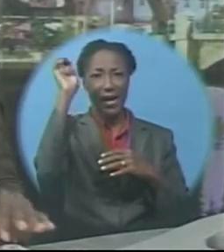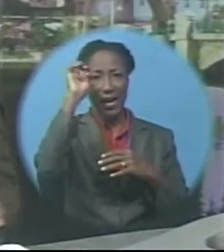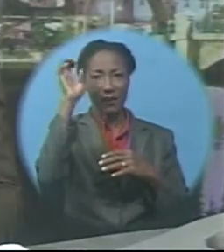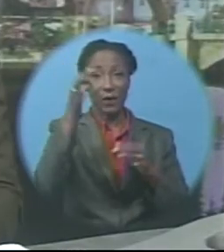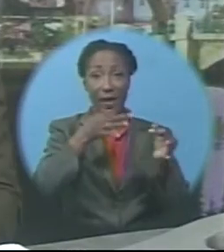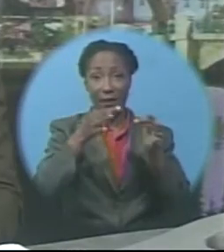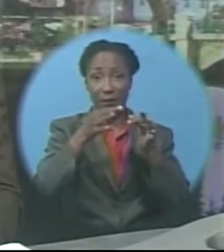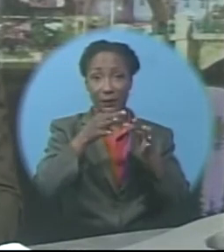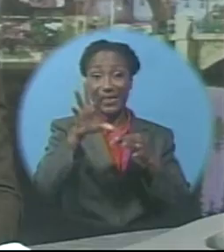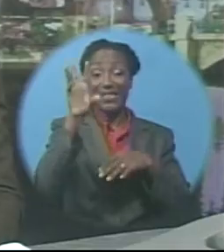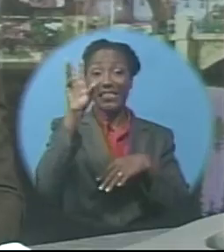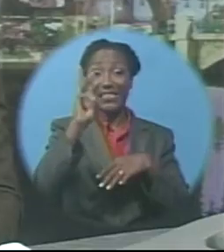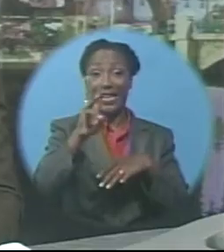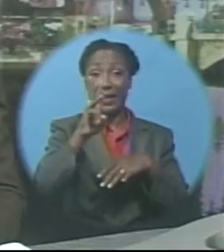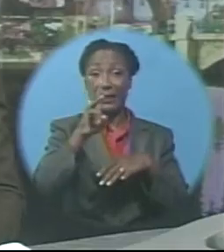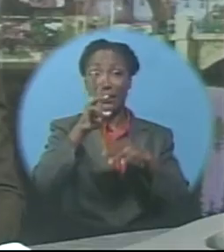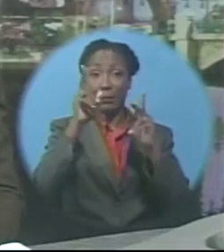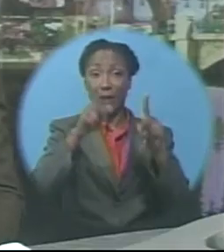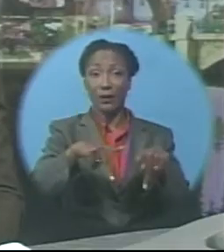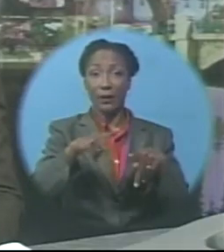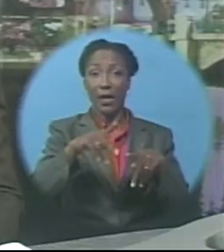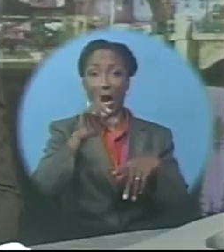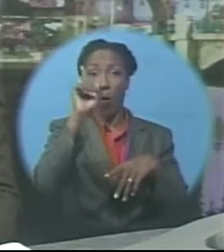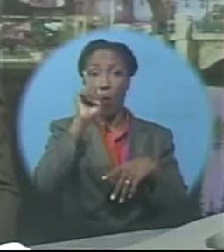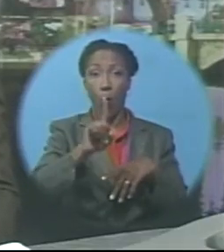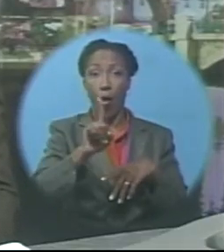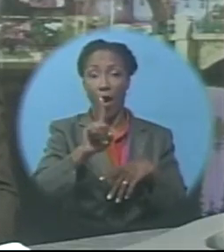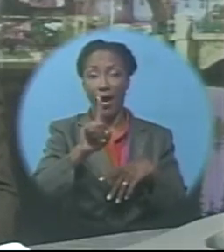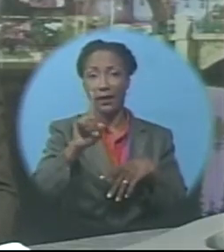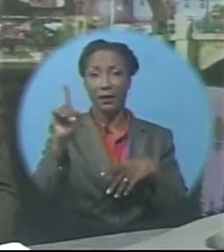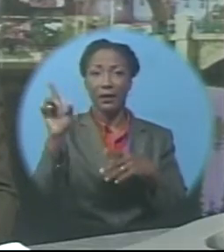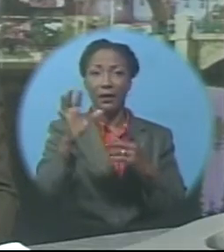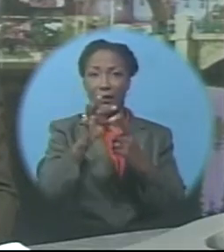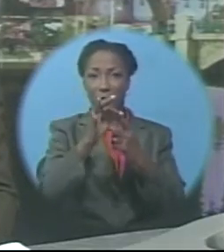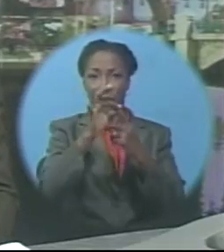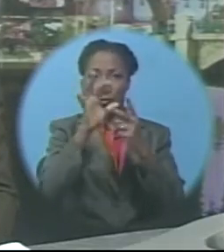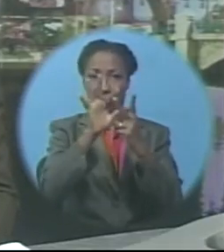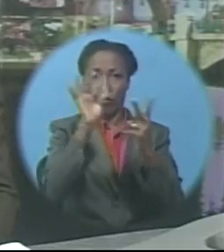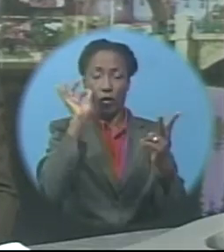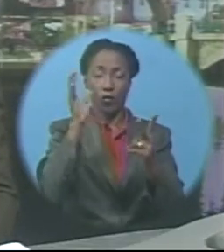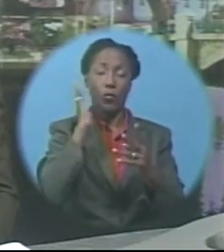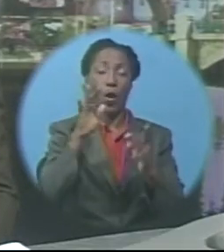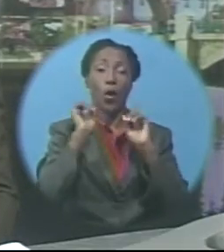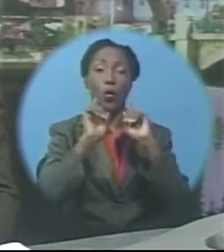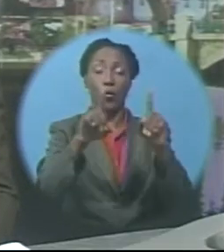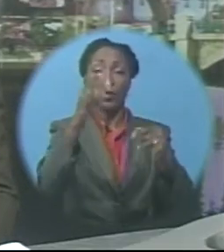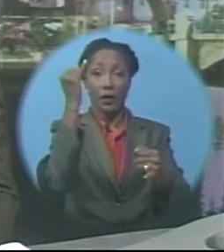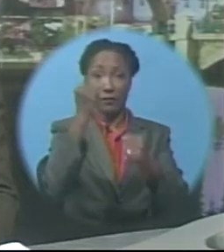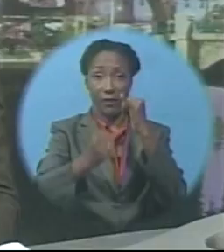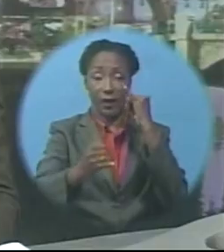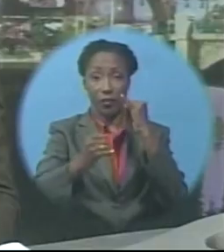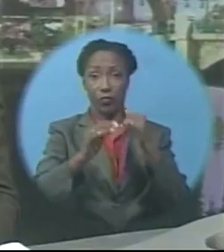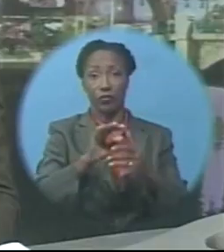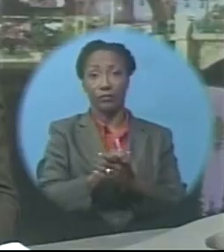explains only six artists and one wildcard will advance to the final based on public voting.